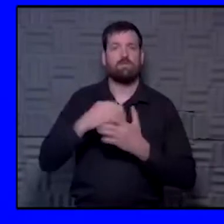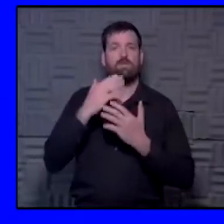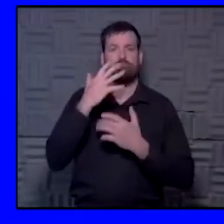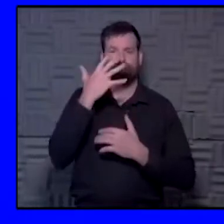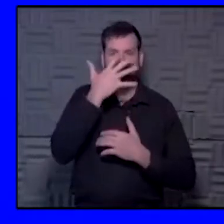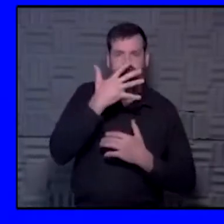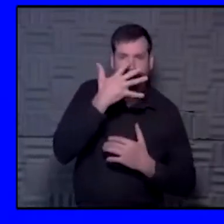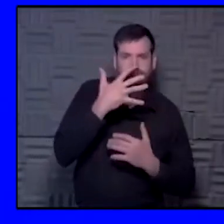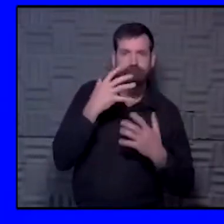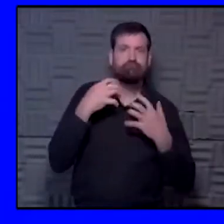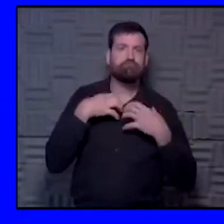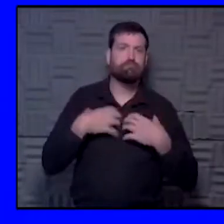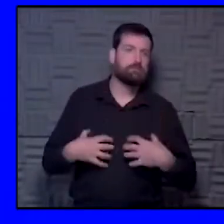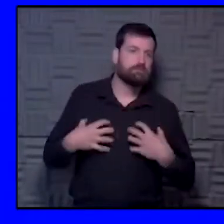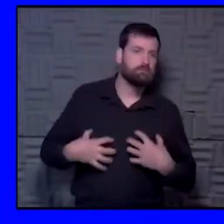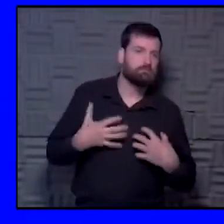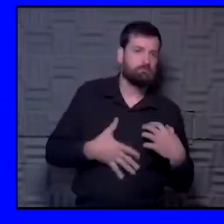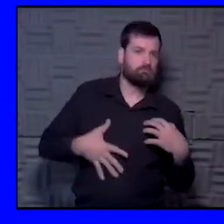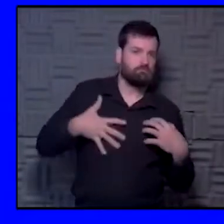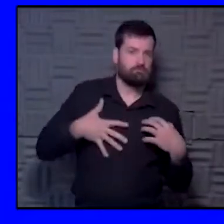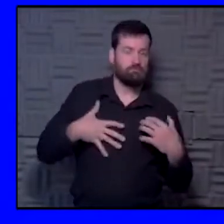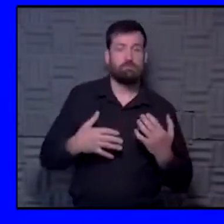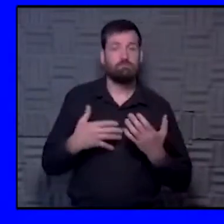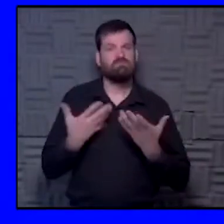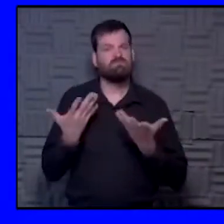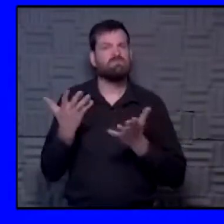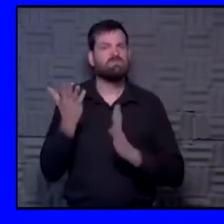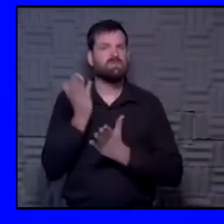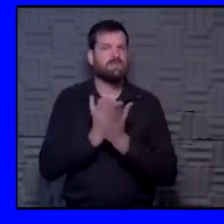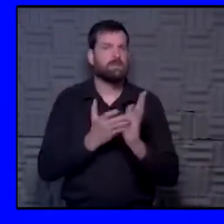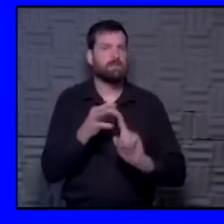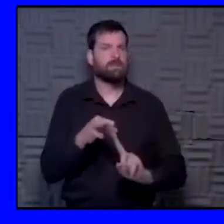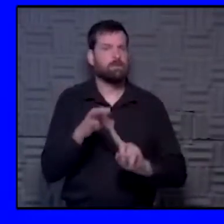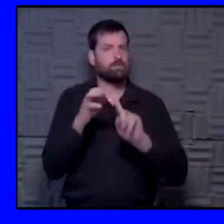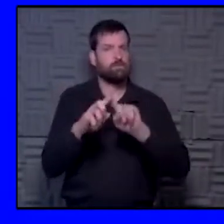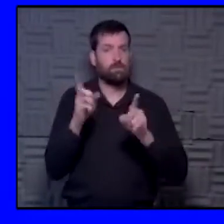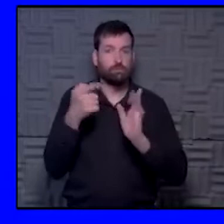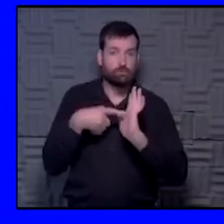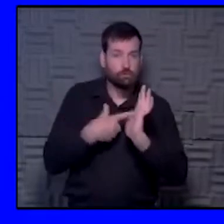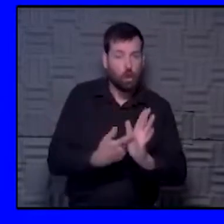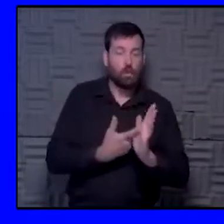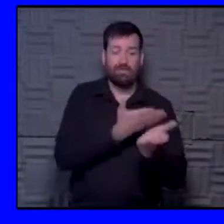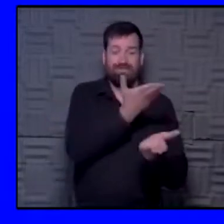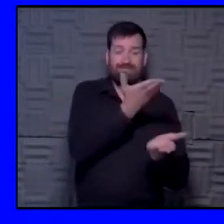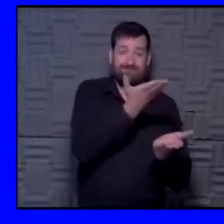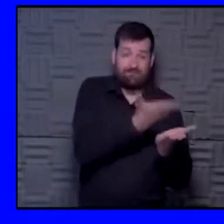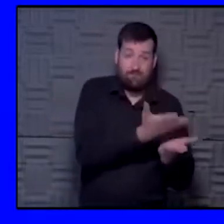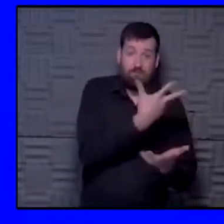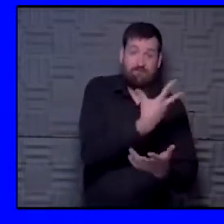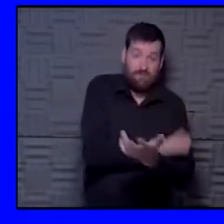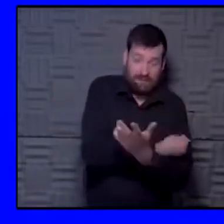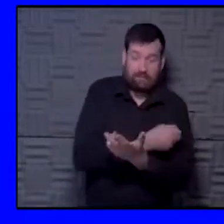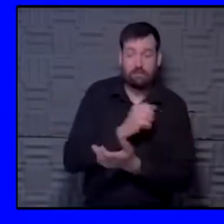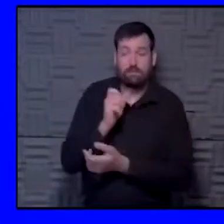again, there are caveats to those studies, but it certainly does show vaccinated versus unvaccinated, showing that you can have a